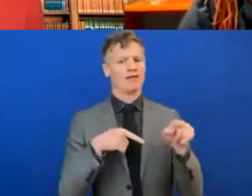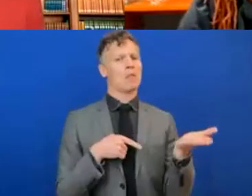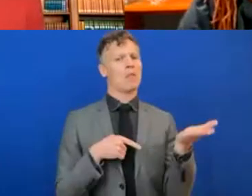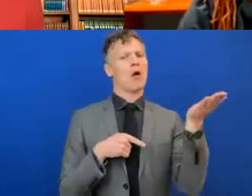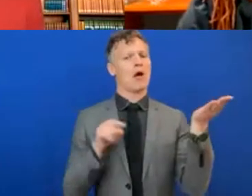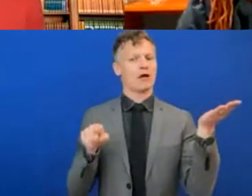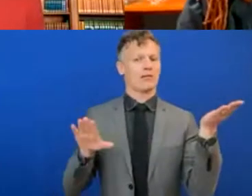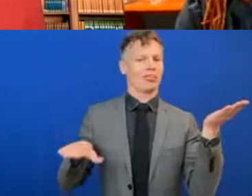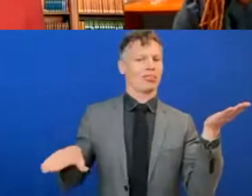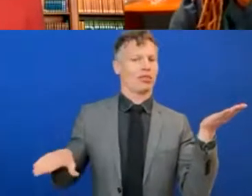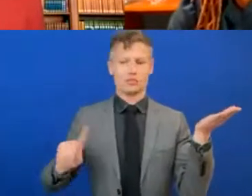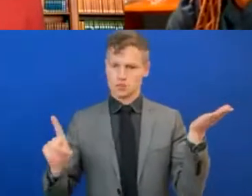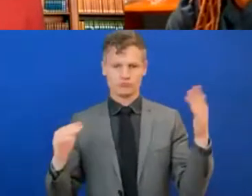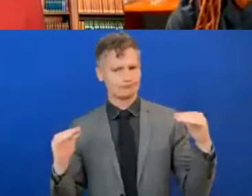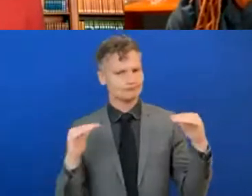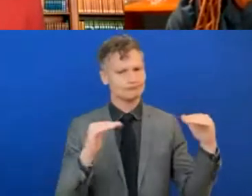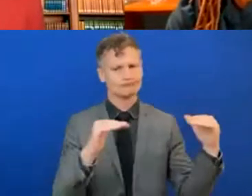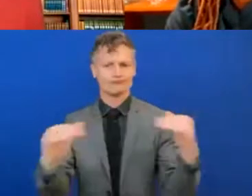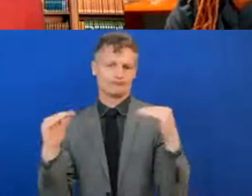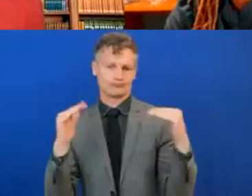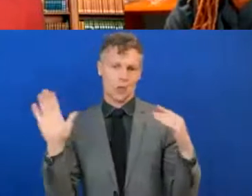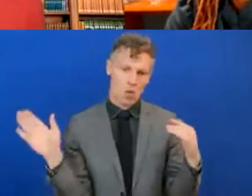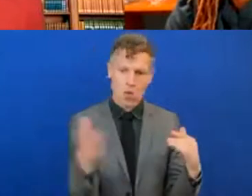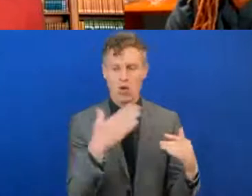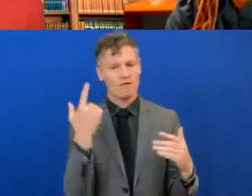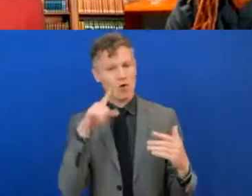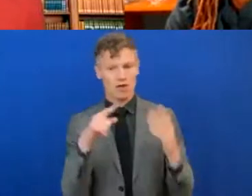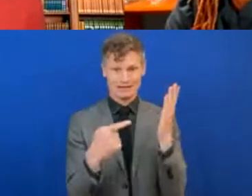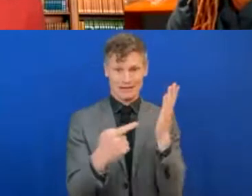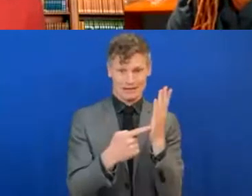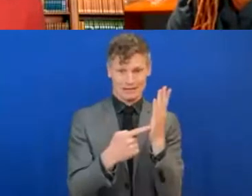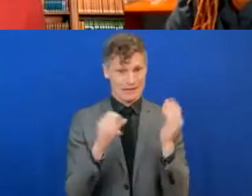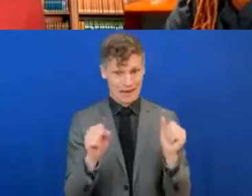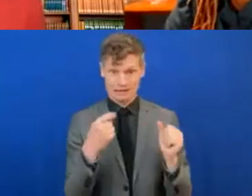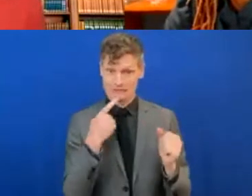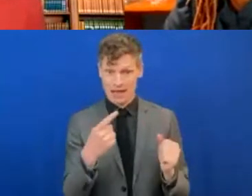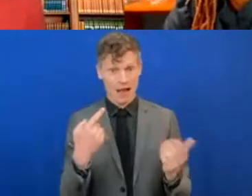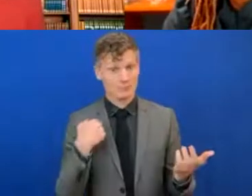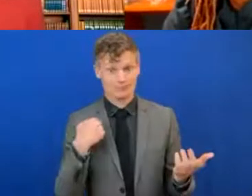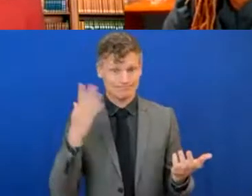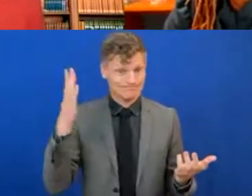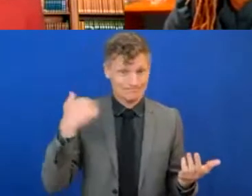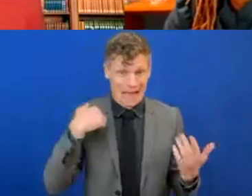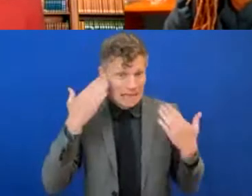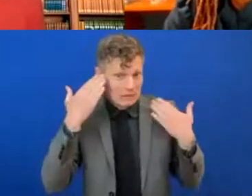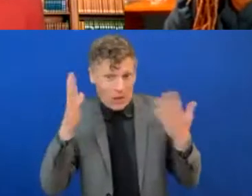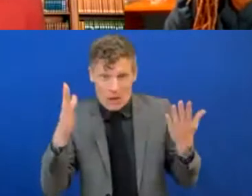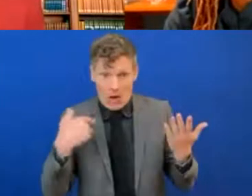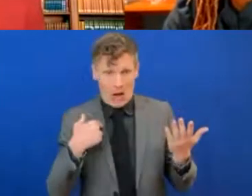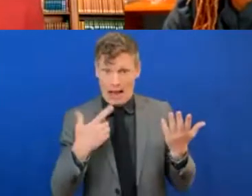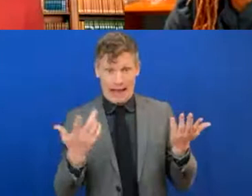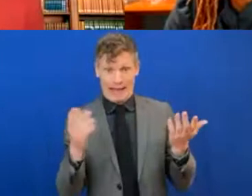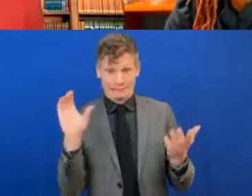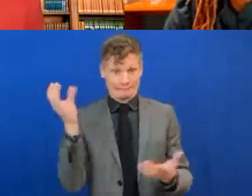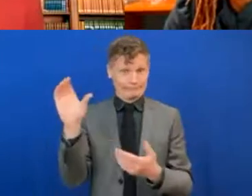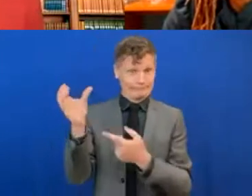given the tech, that they have someone they can go back to and say, listen, I don't know how to copy and paste or anything like that. So, I think that's, for